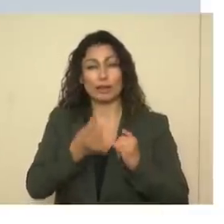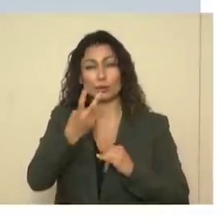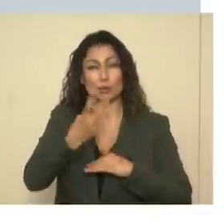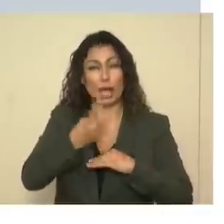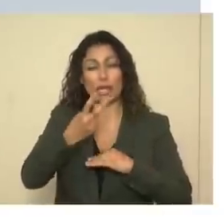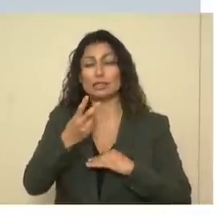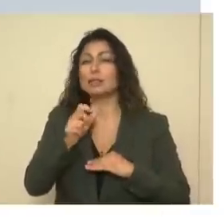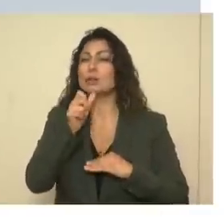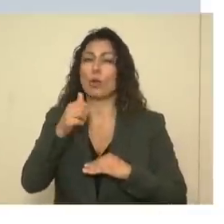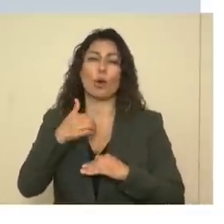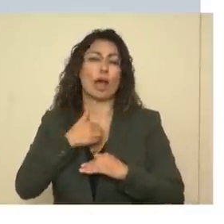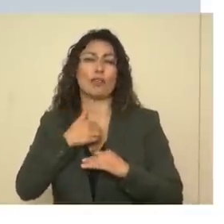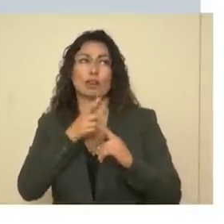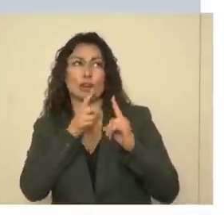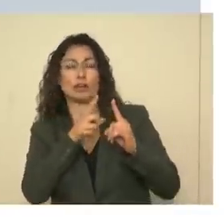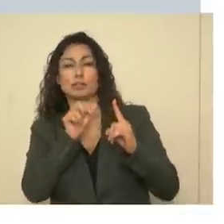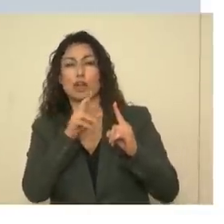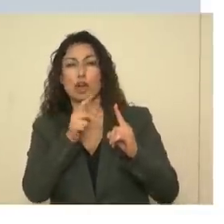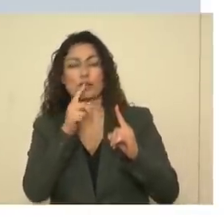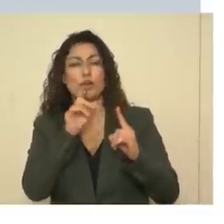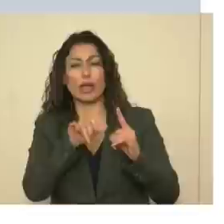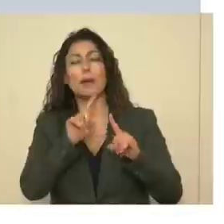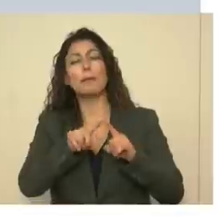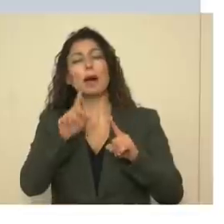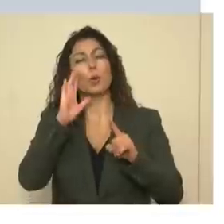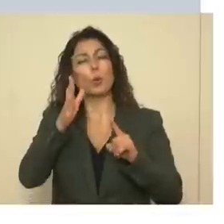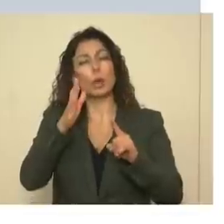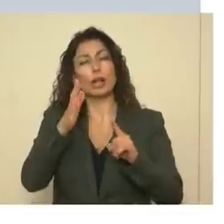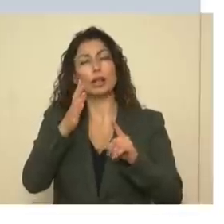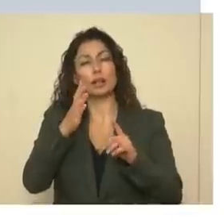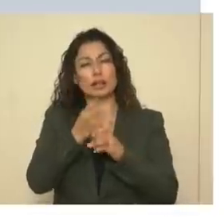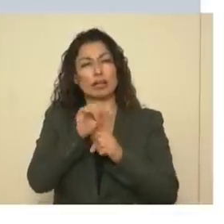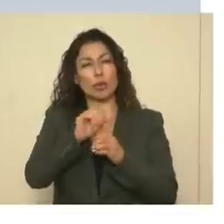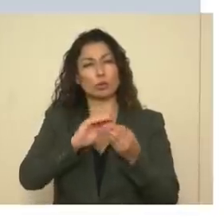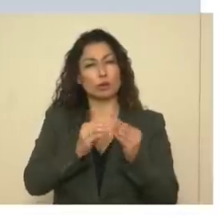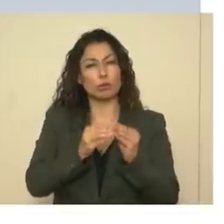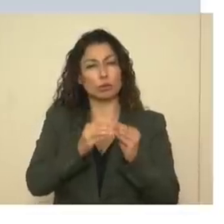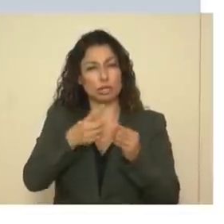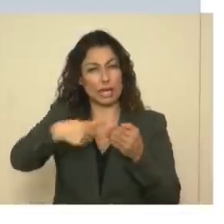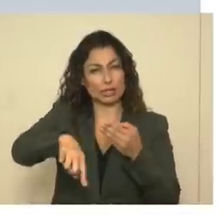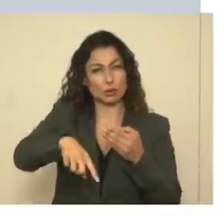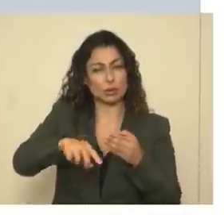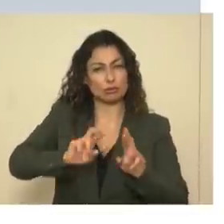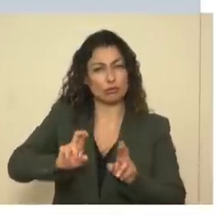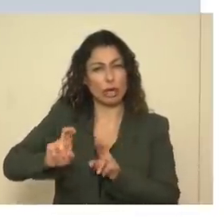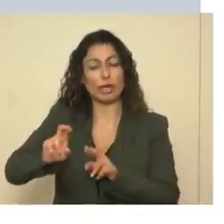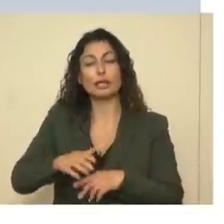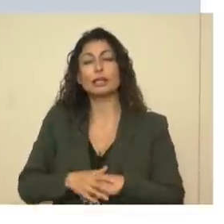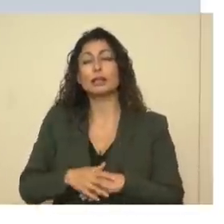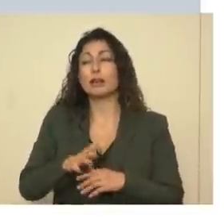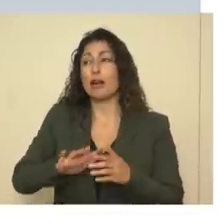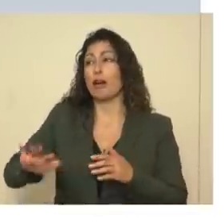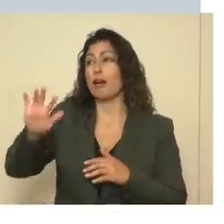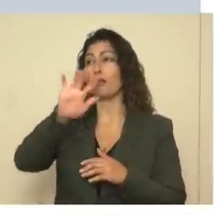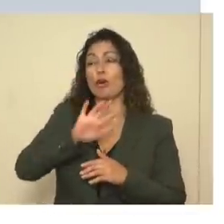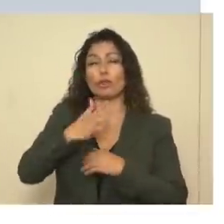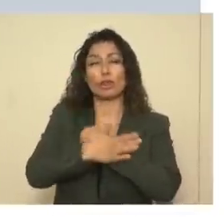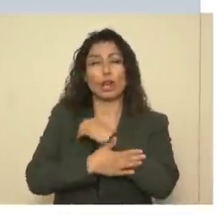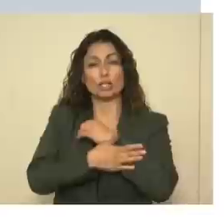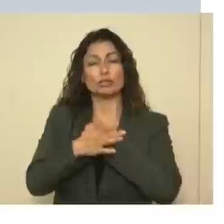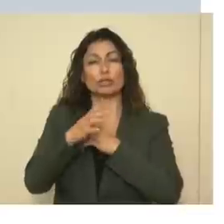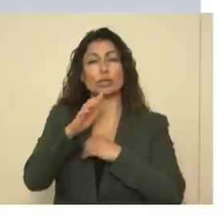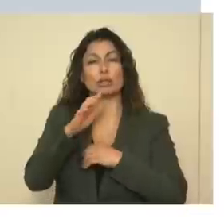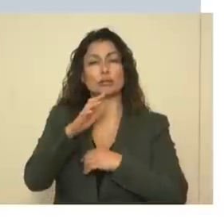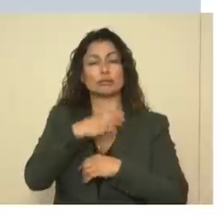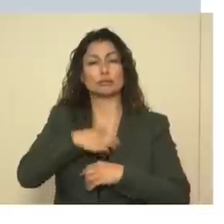We still don't have a target for that, but we will have that by next week. Looking all over the country, Harvard has a scheme that they